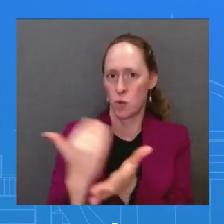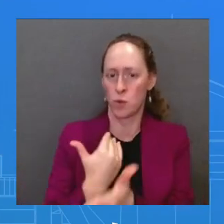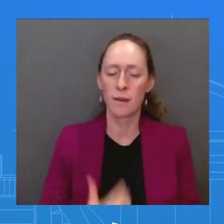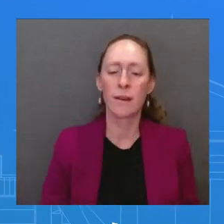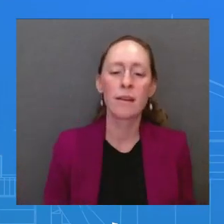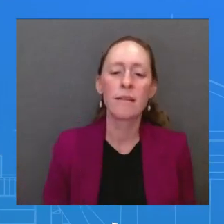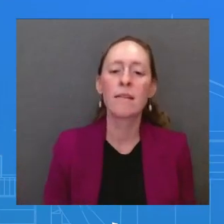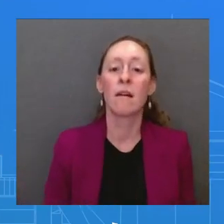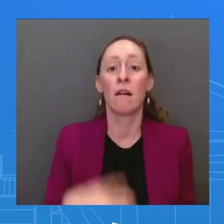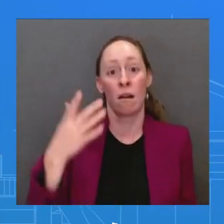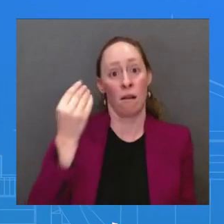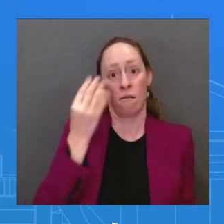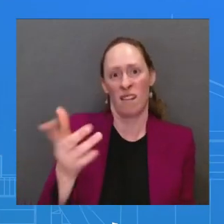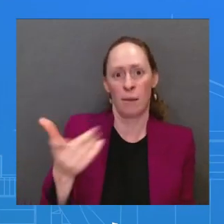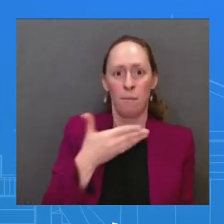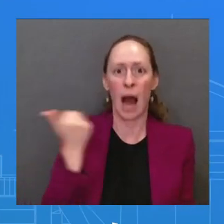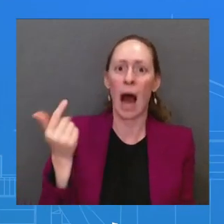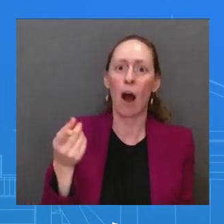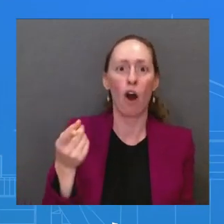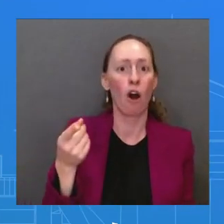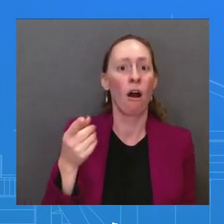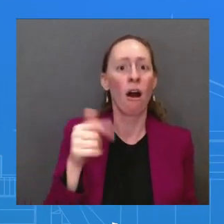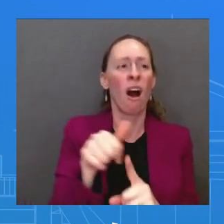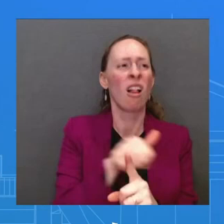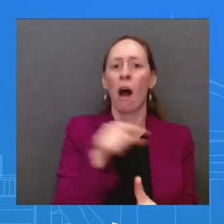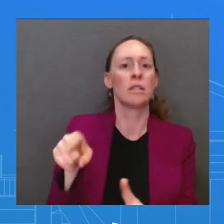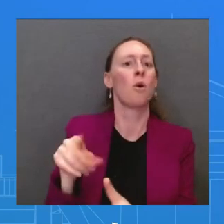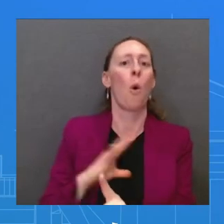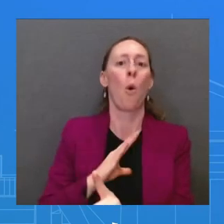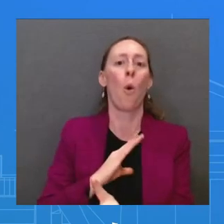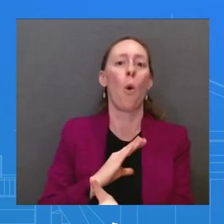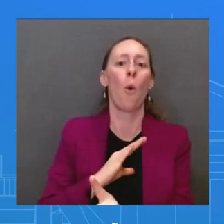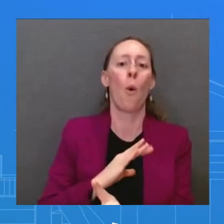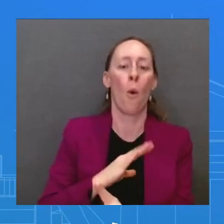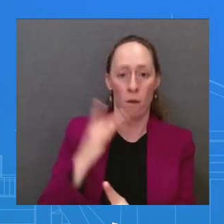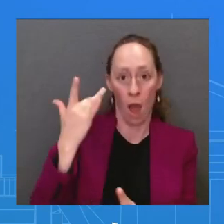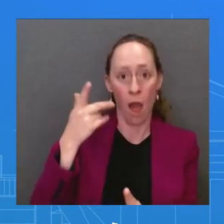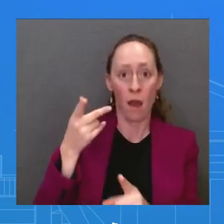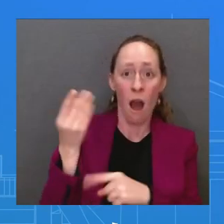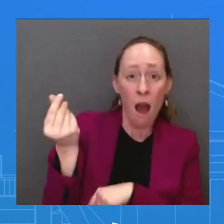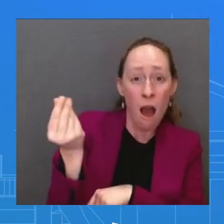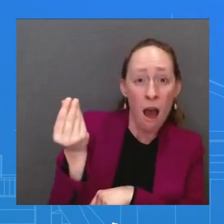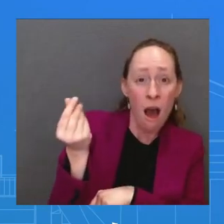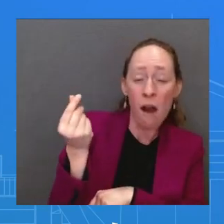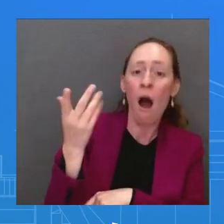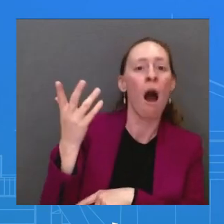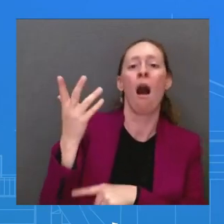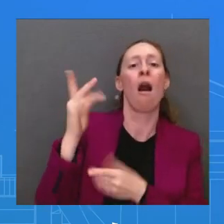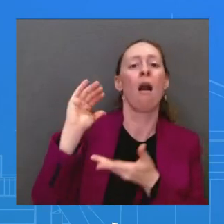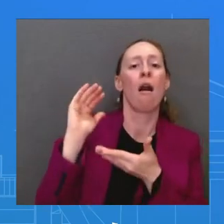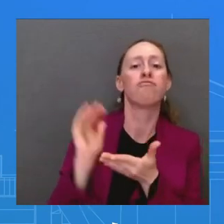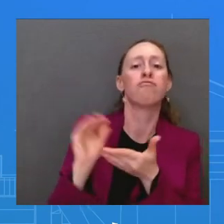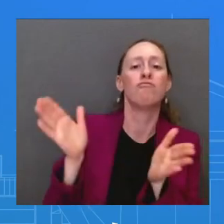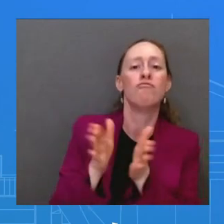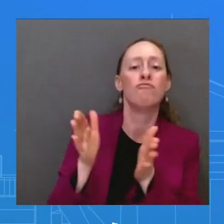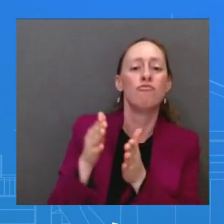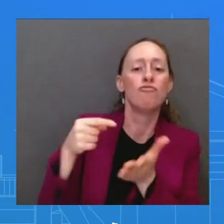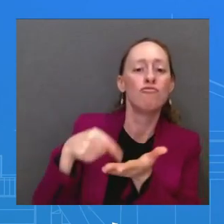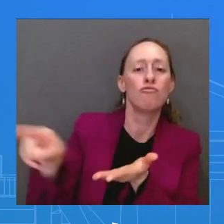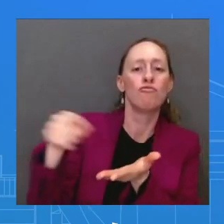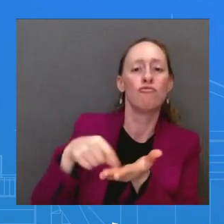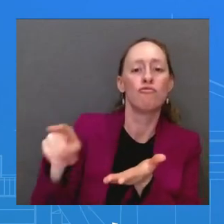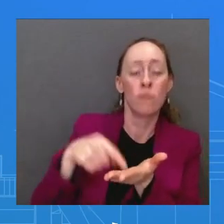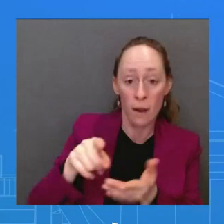of borrowers money on their monthly payments. Student borrowers can visit studentaid.gov forward slash